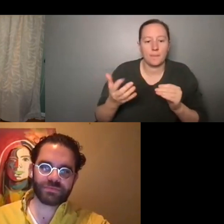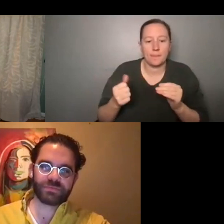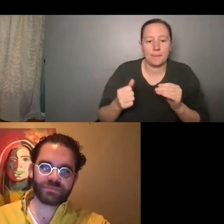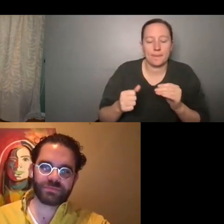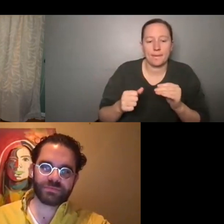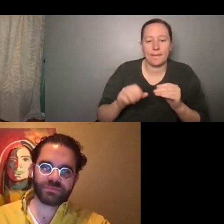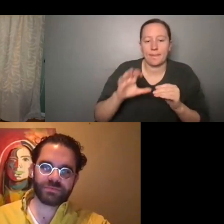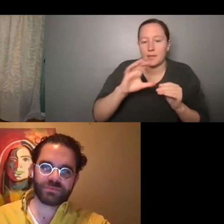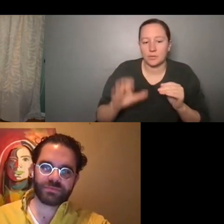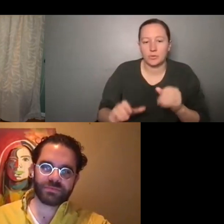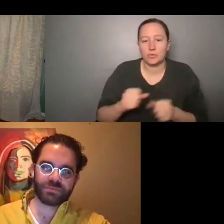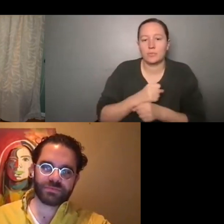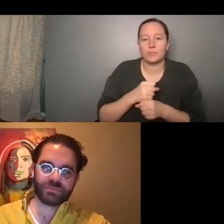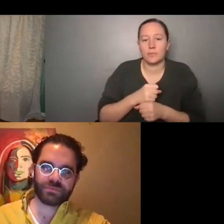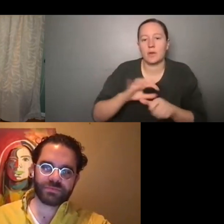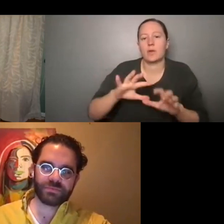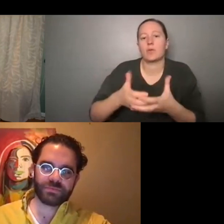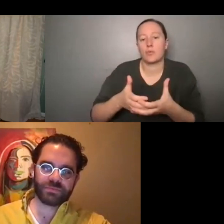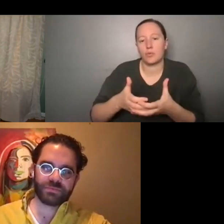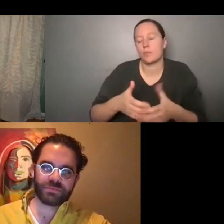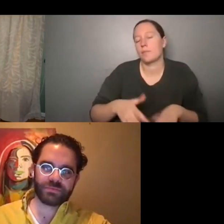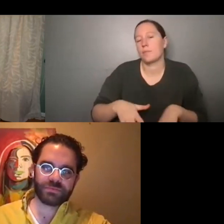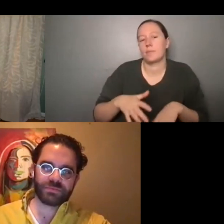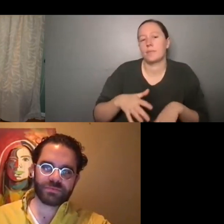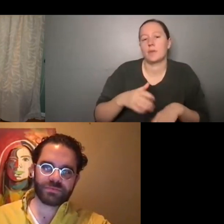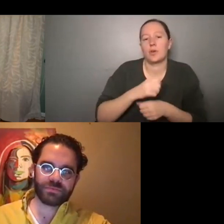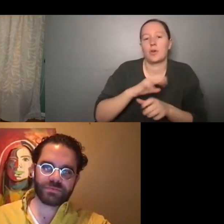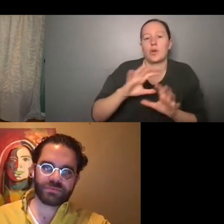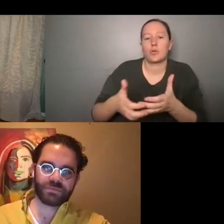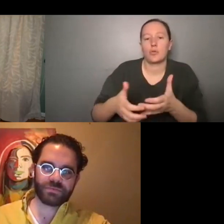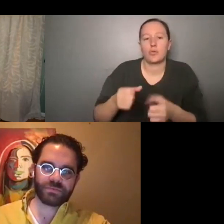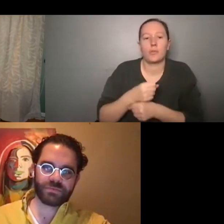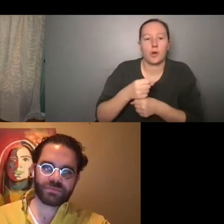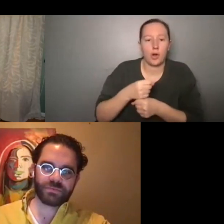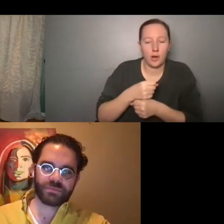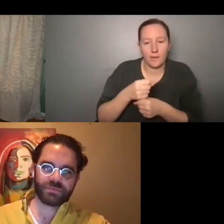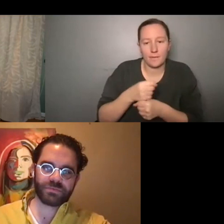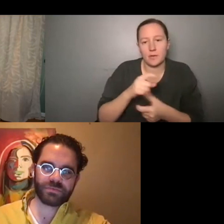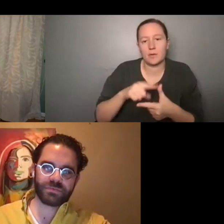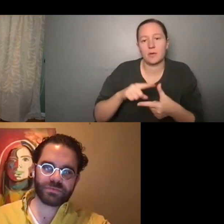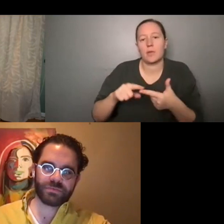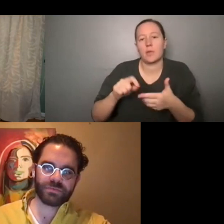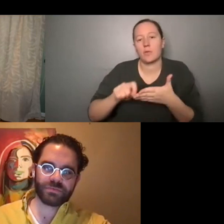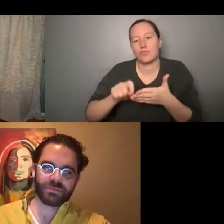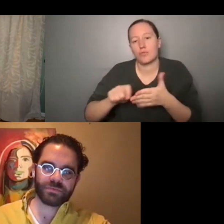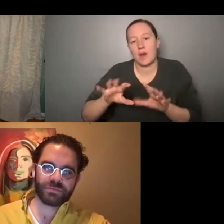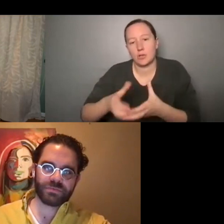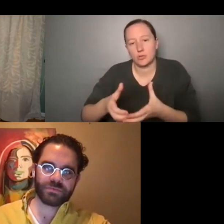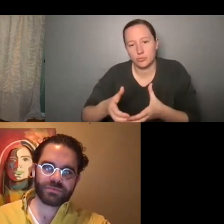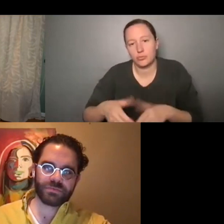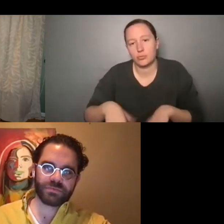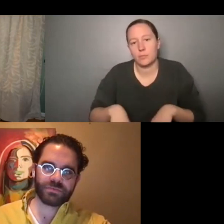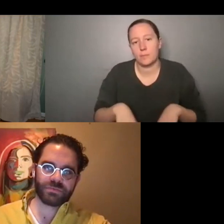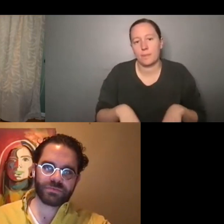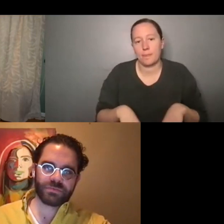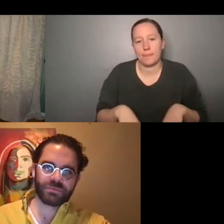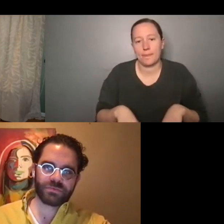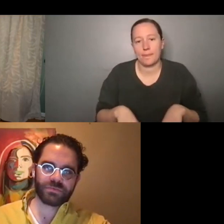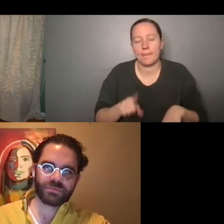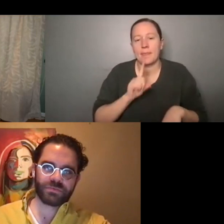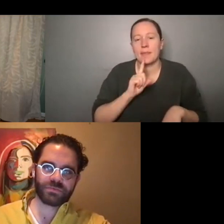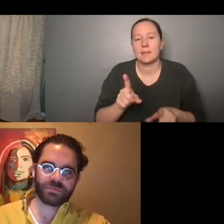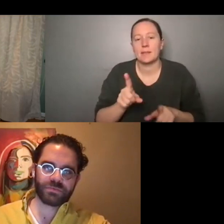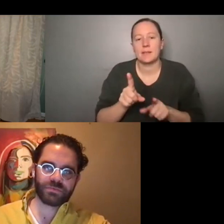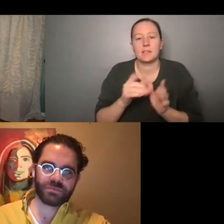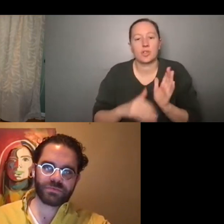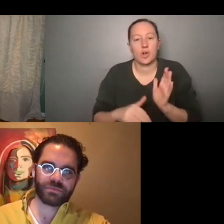zoom copies and then do the group, the group copy thing, the, the writer's group thing, you know, just, and it's often, I